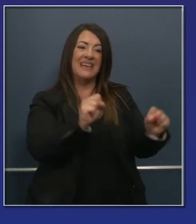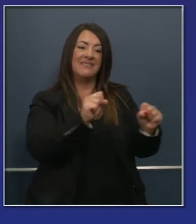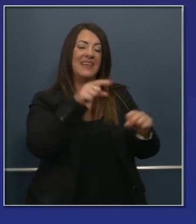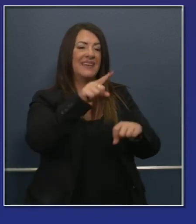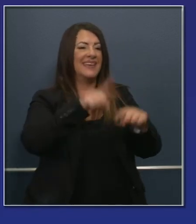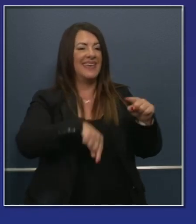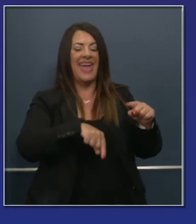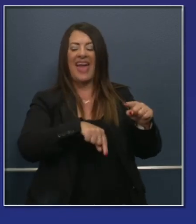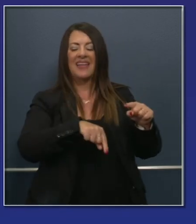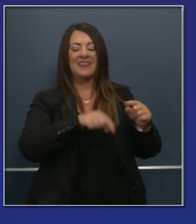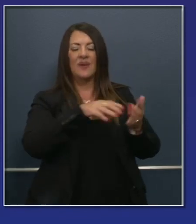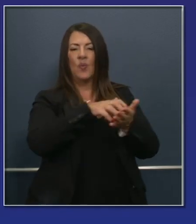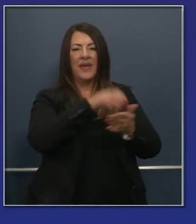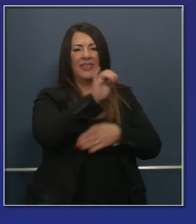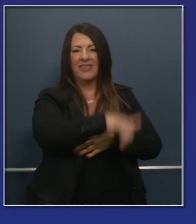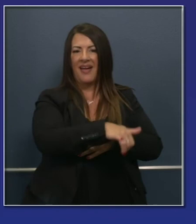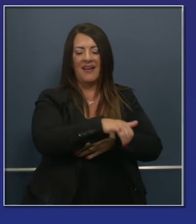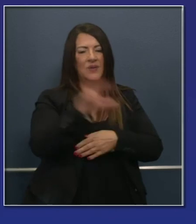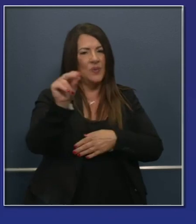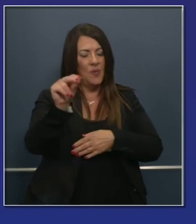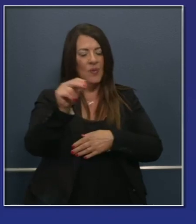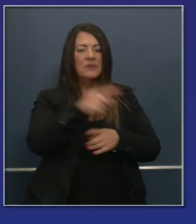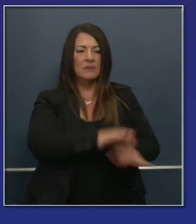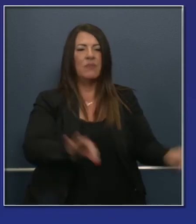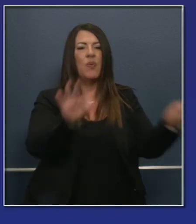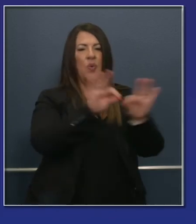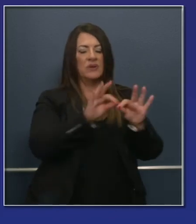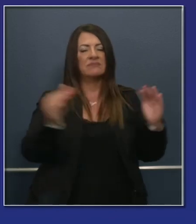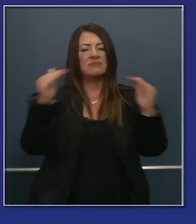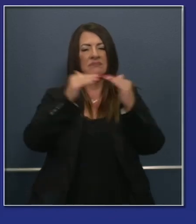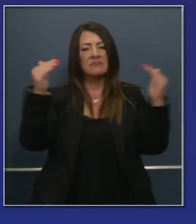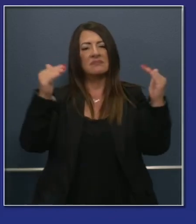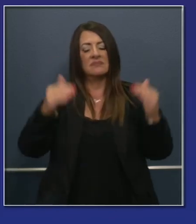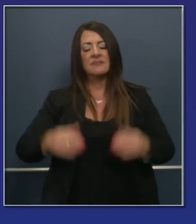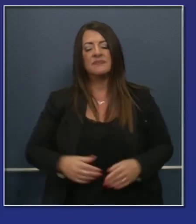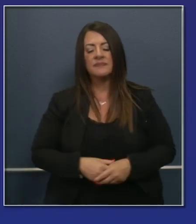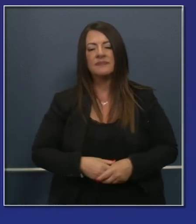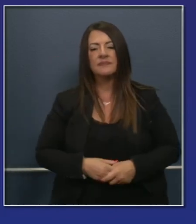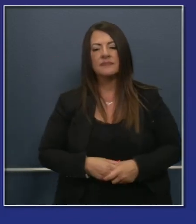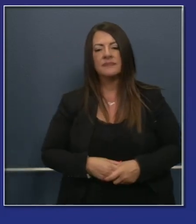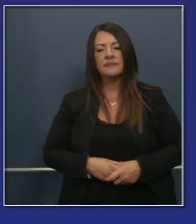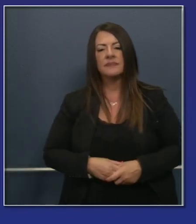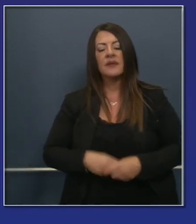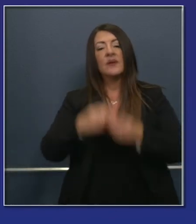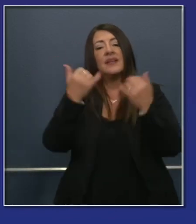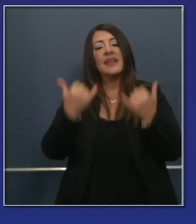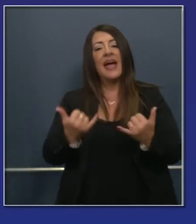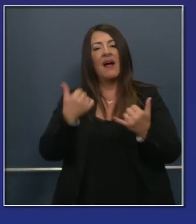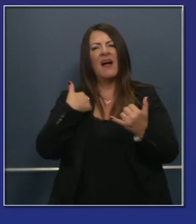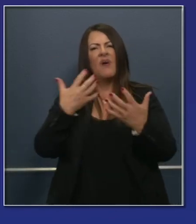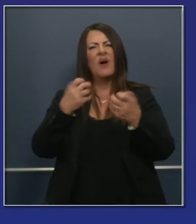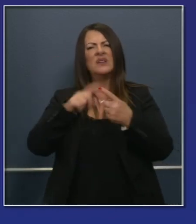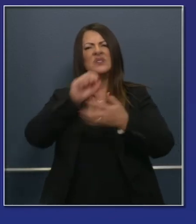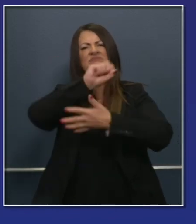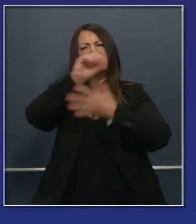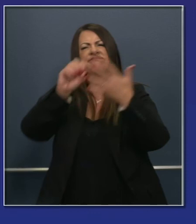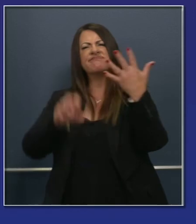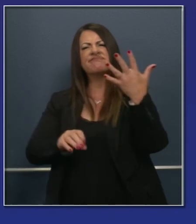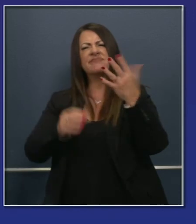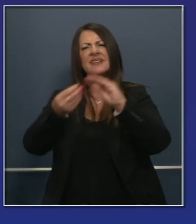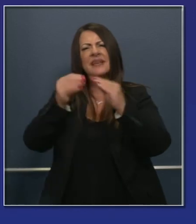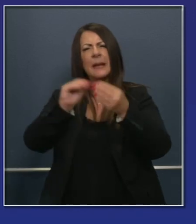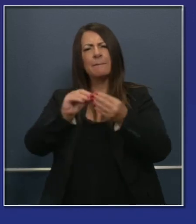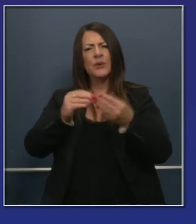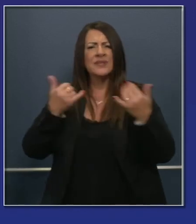the issue that brings many of you to these press conferences and quickly update you on the latest number of